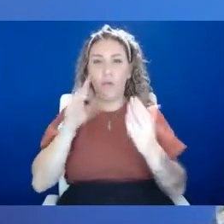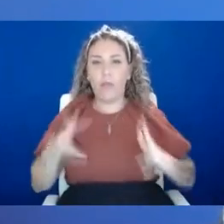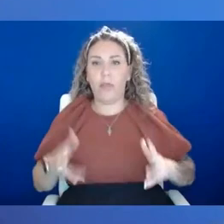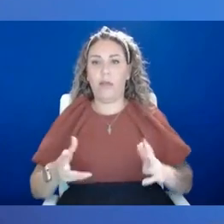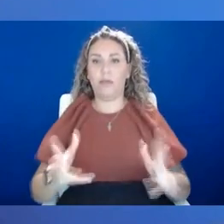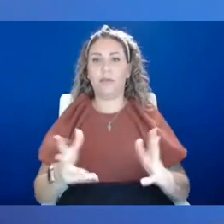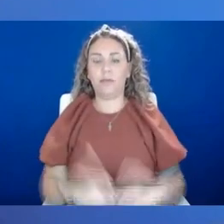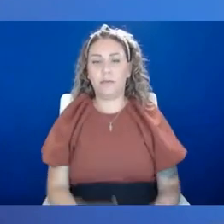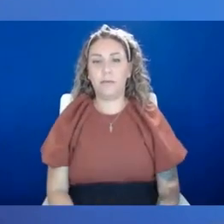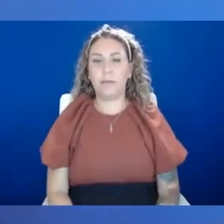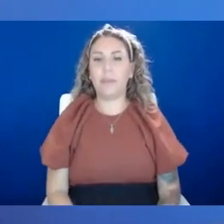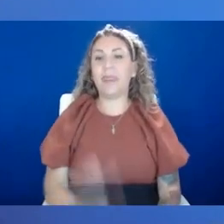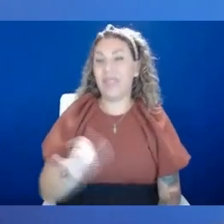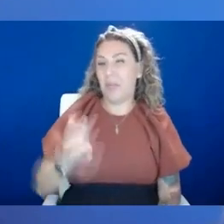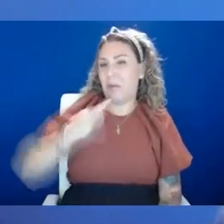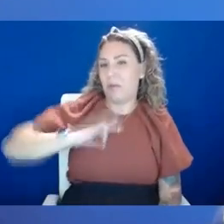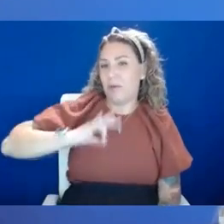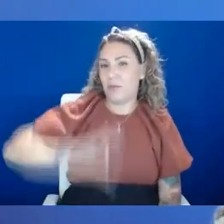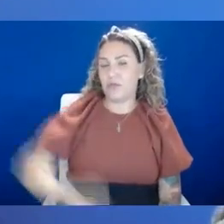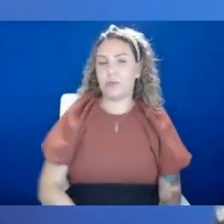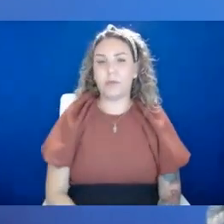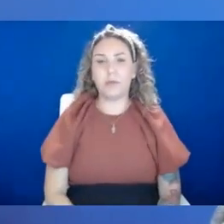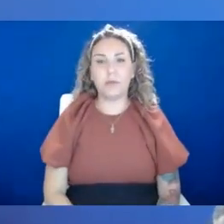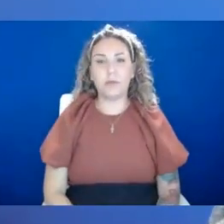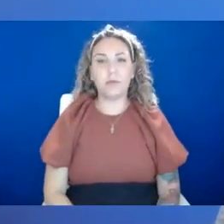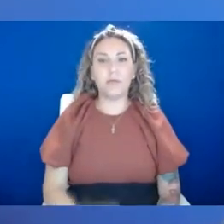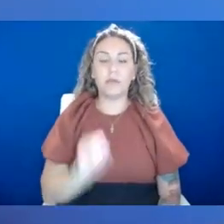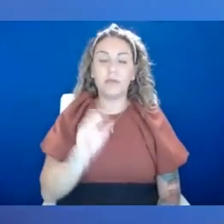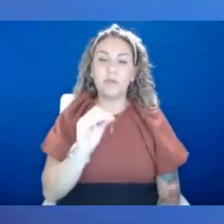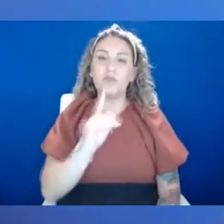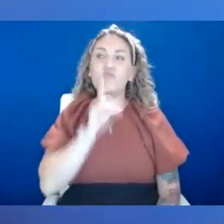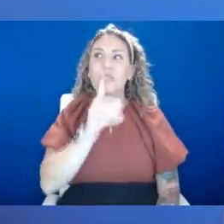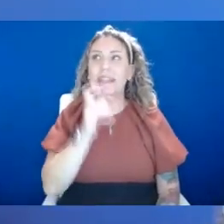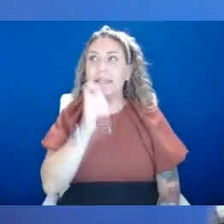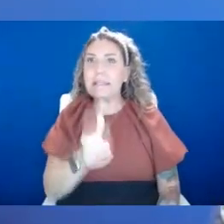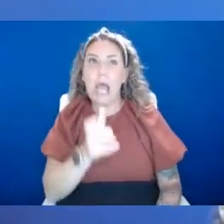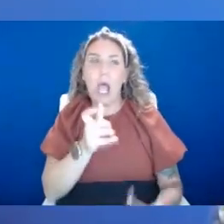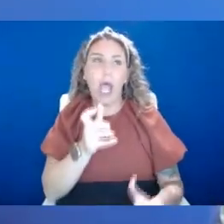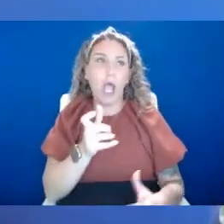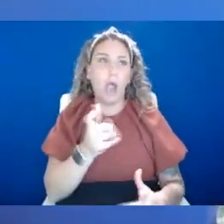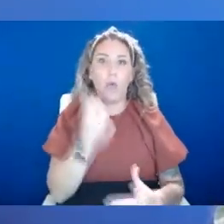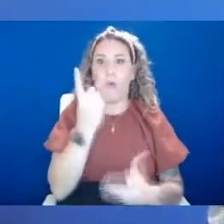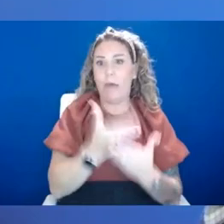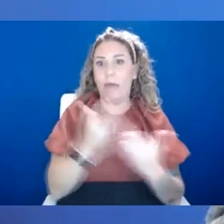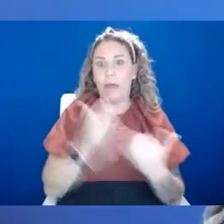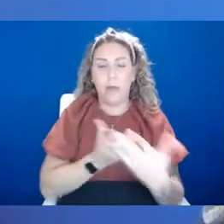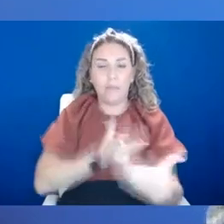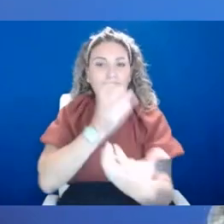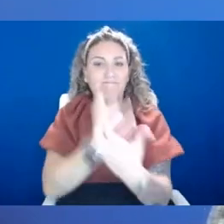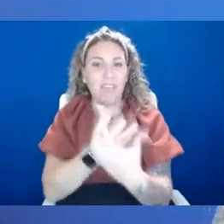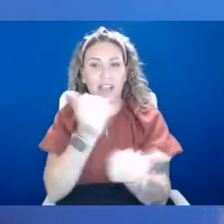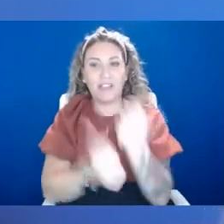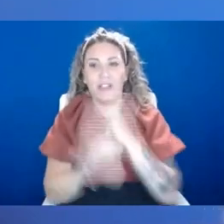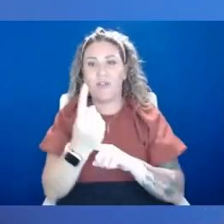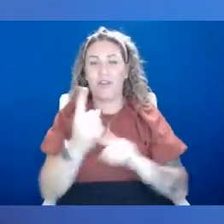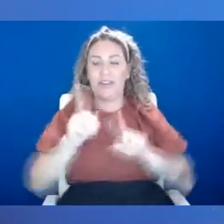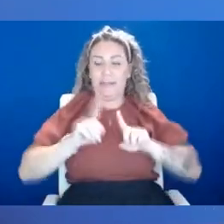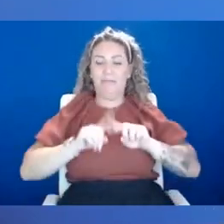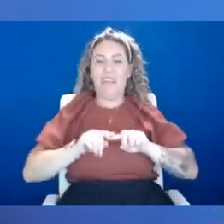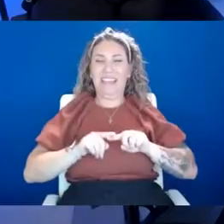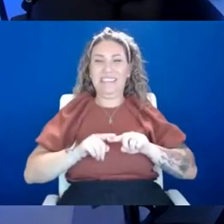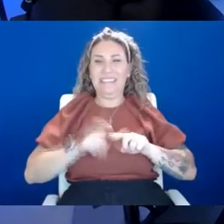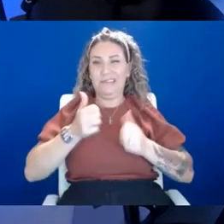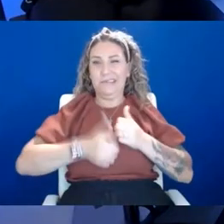would be beneficial. Um, and so, so it really is not a one size fits all recommendation. It really is dependent on the child, what they're working on in therapy.